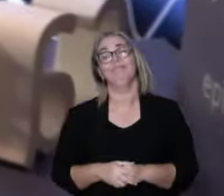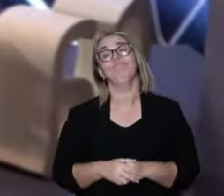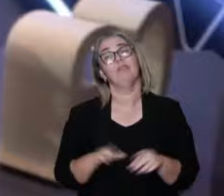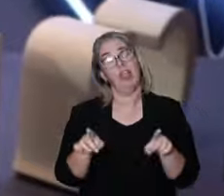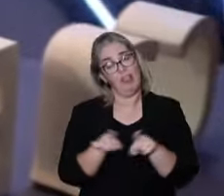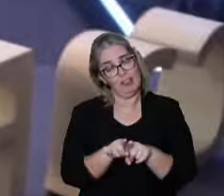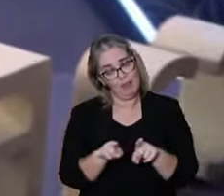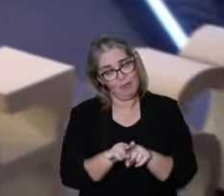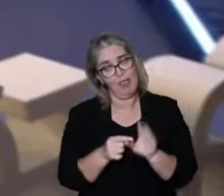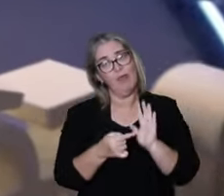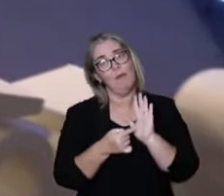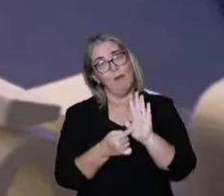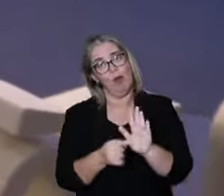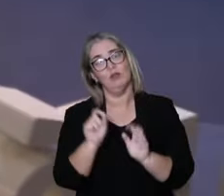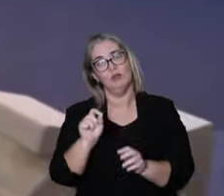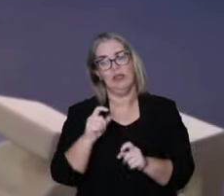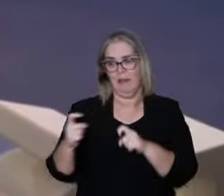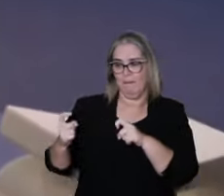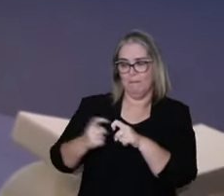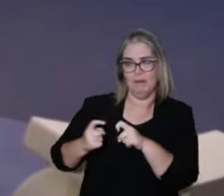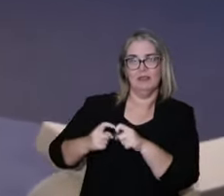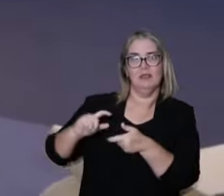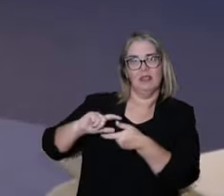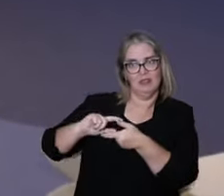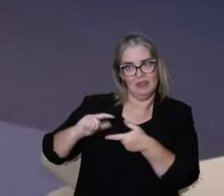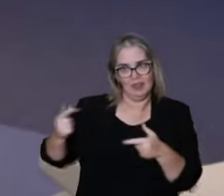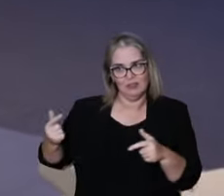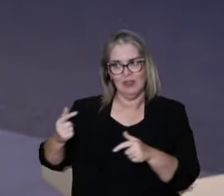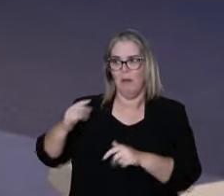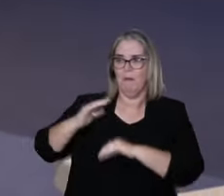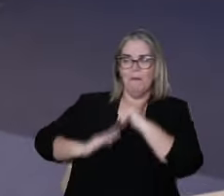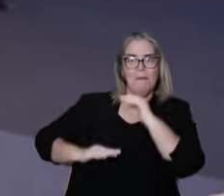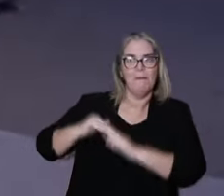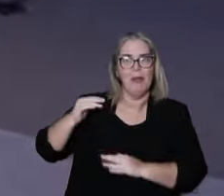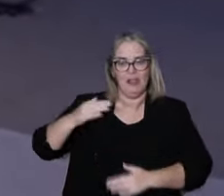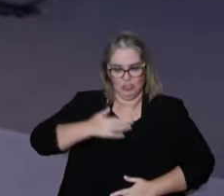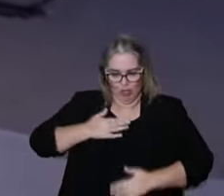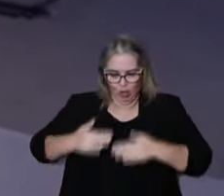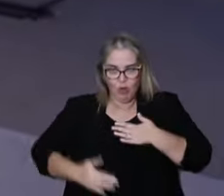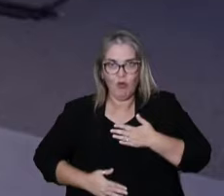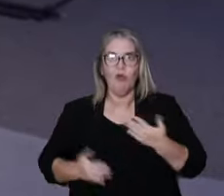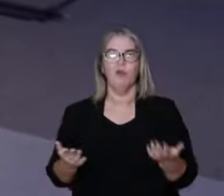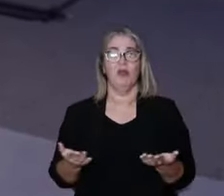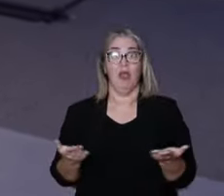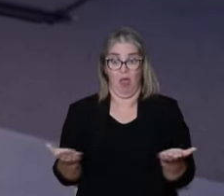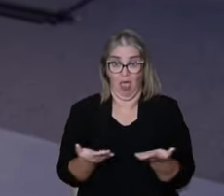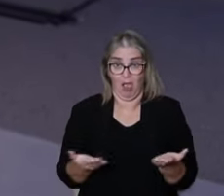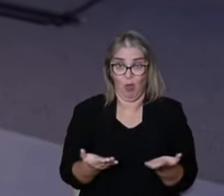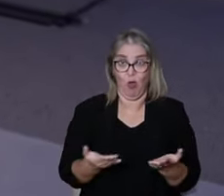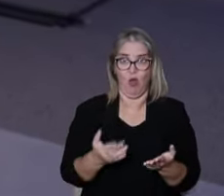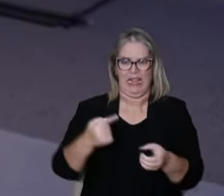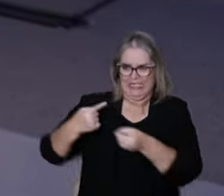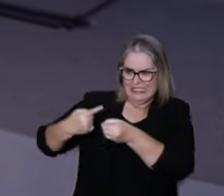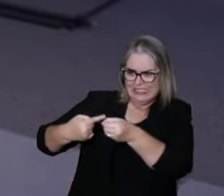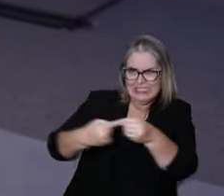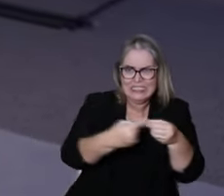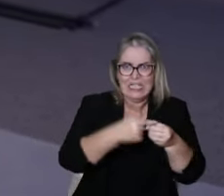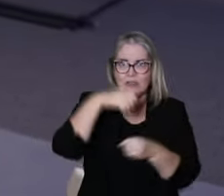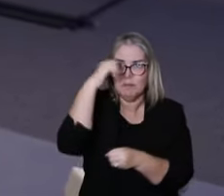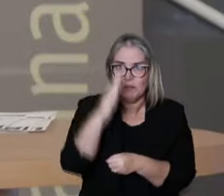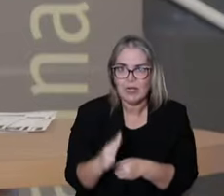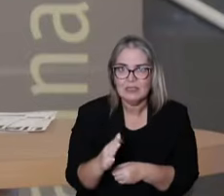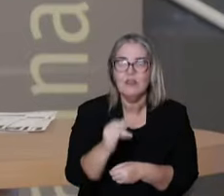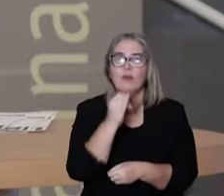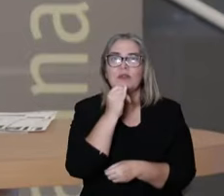And also the traditional medicines, they go to another side, as I have mentioned, the body practices. A lot of seats in